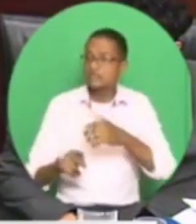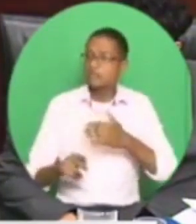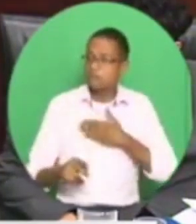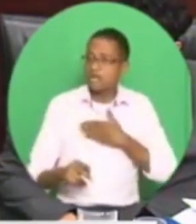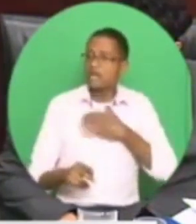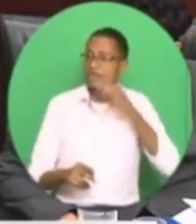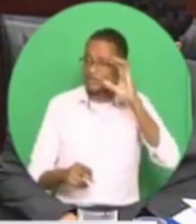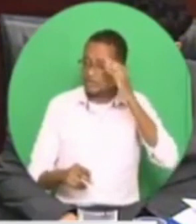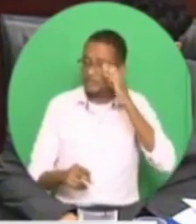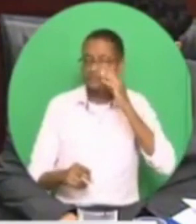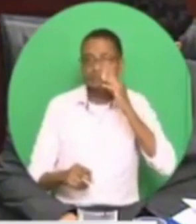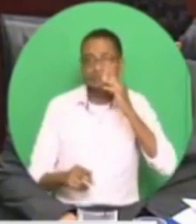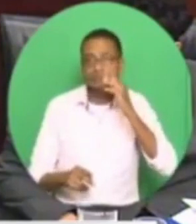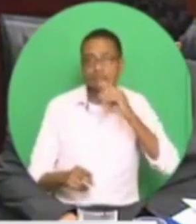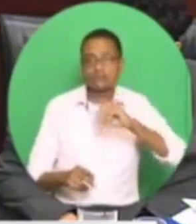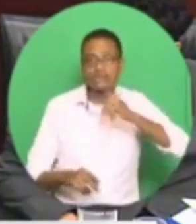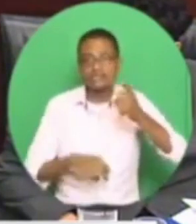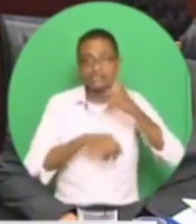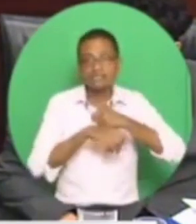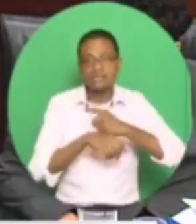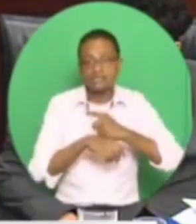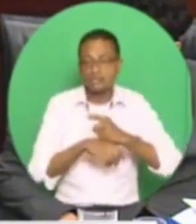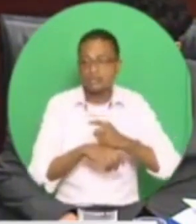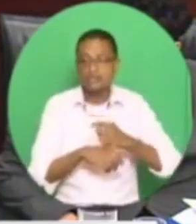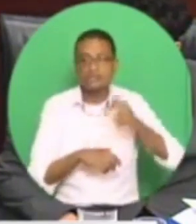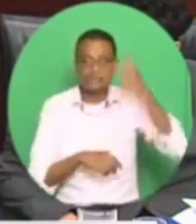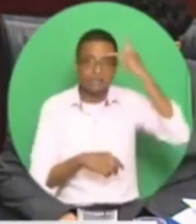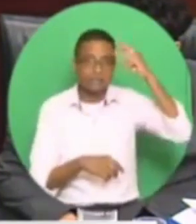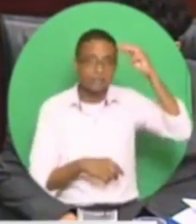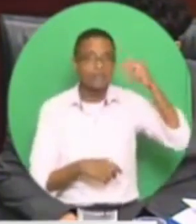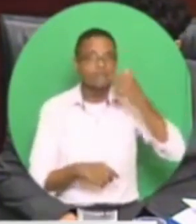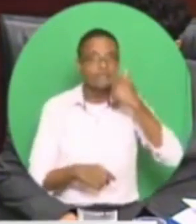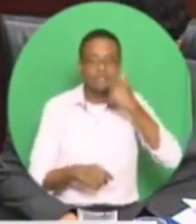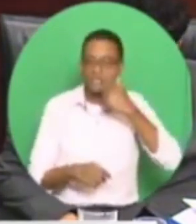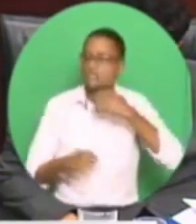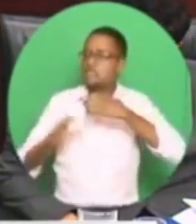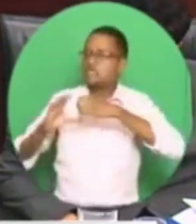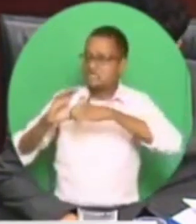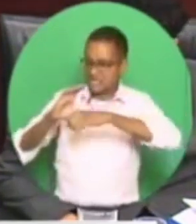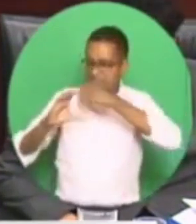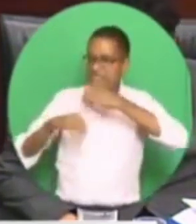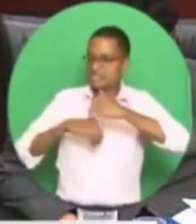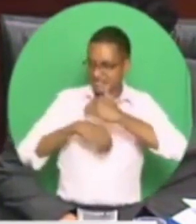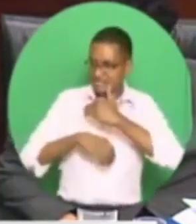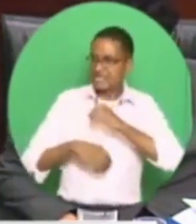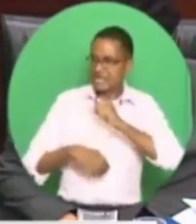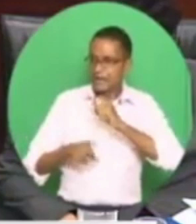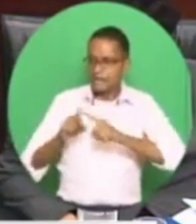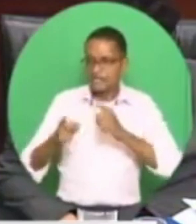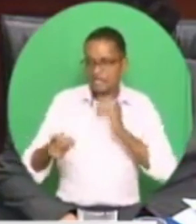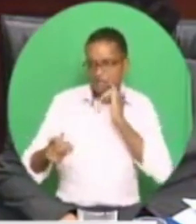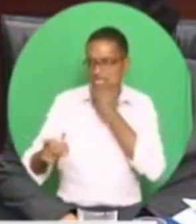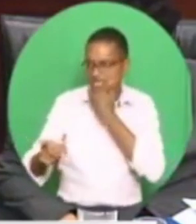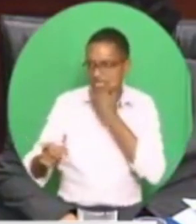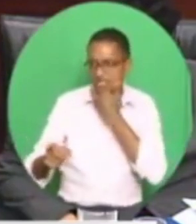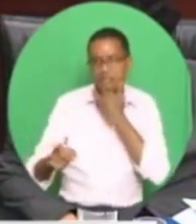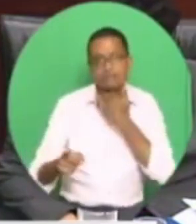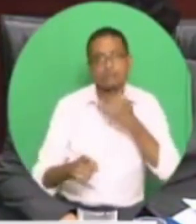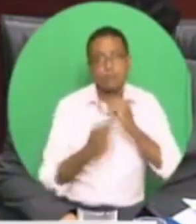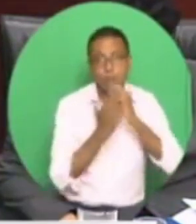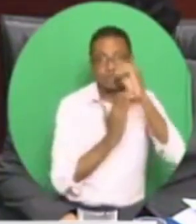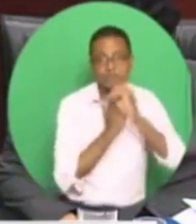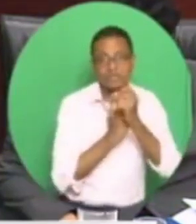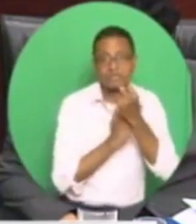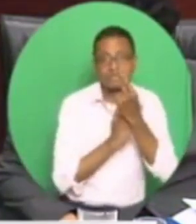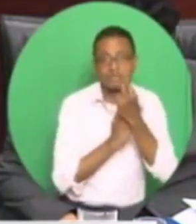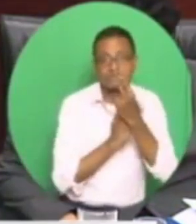Dr. Rowley's cousin says the email was sent to him, but by accident, October 11th, admitting